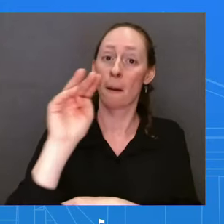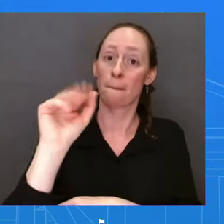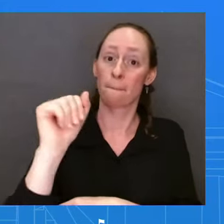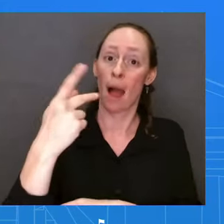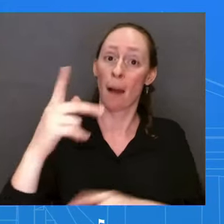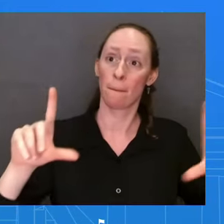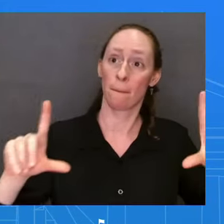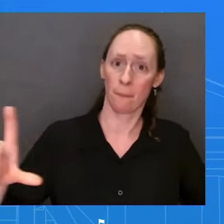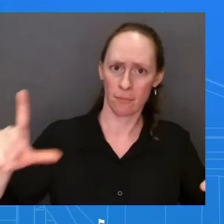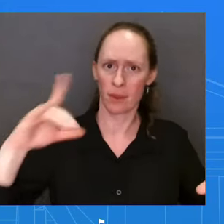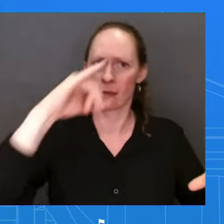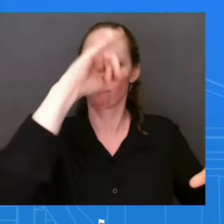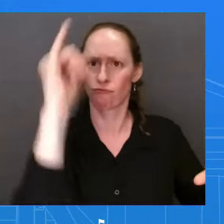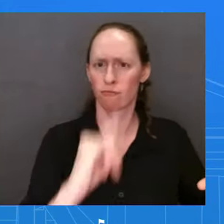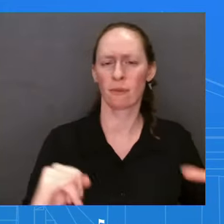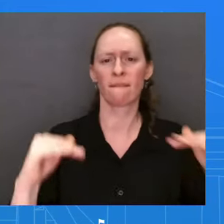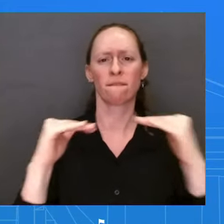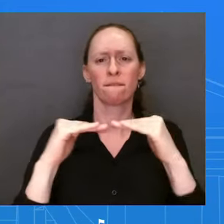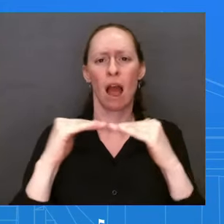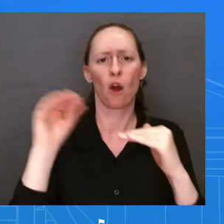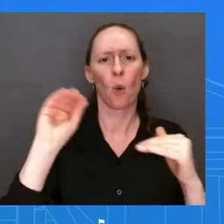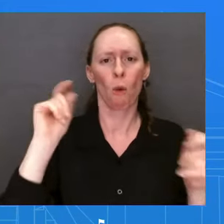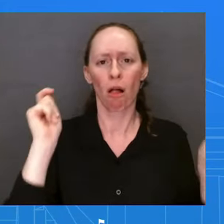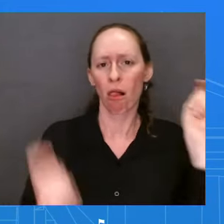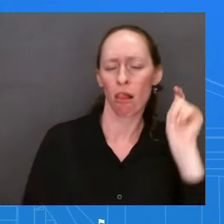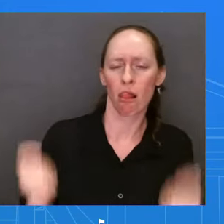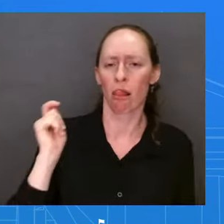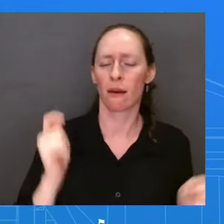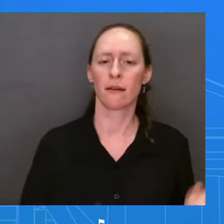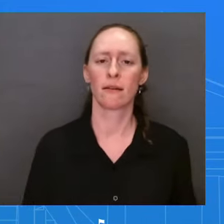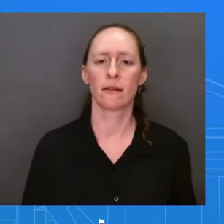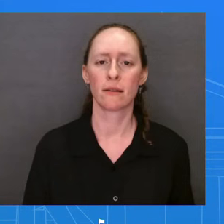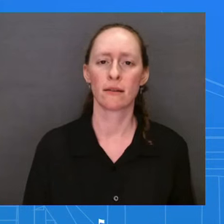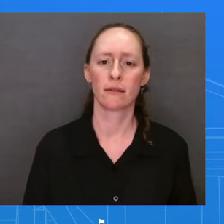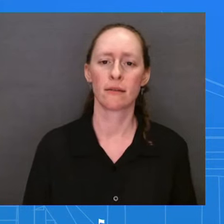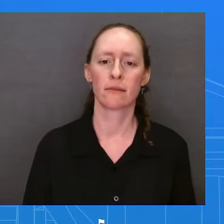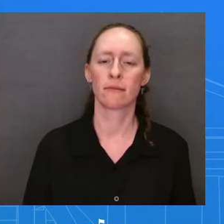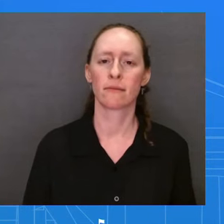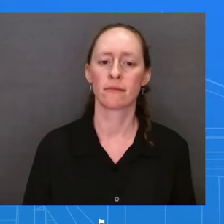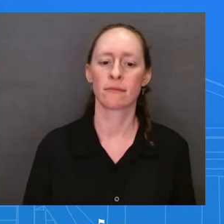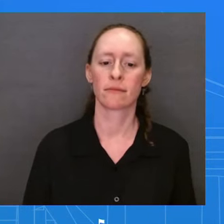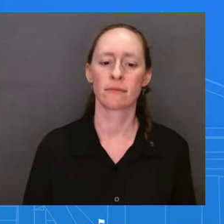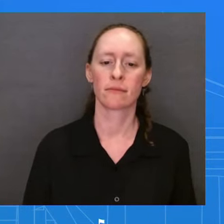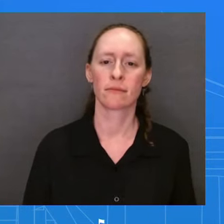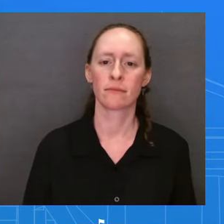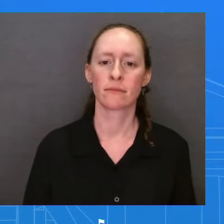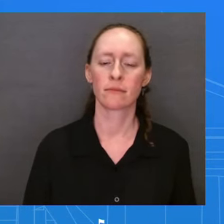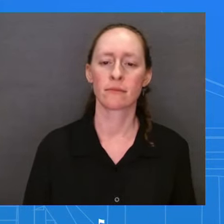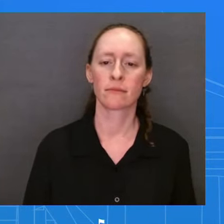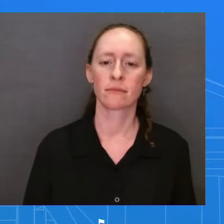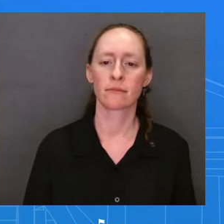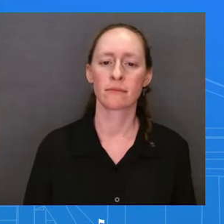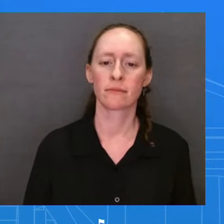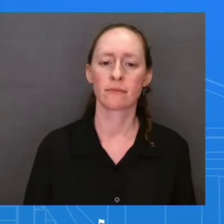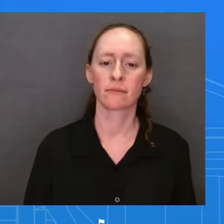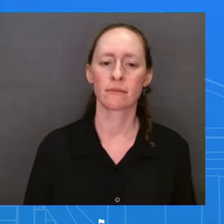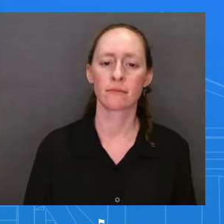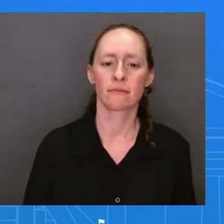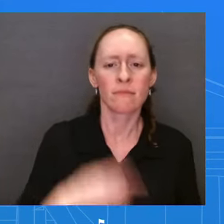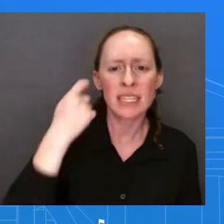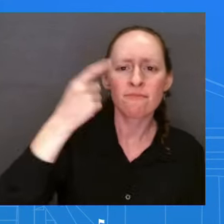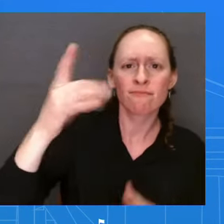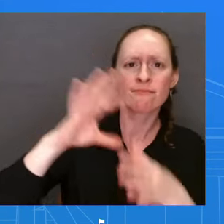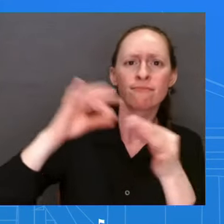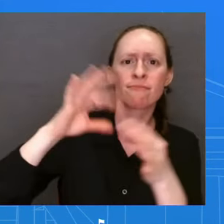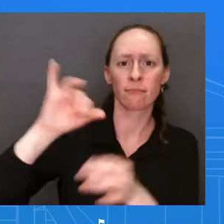quickly, please. So you mentioned that the White House believes inflation is moderating. The Bank of America CEO, Brian Monaghan, said in an interview